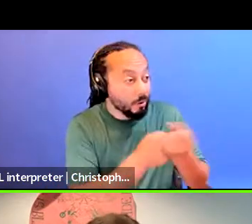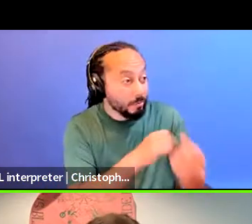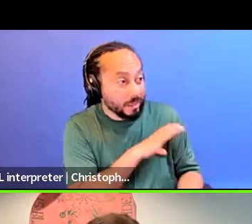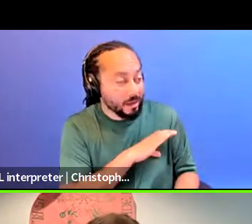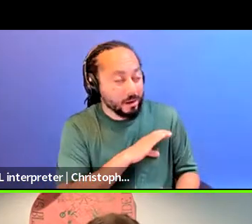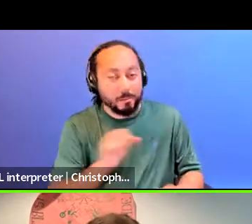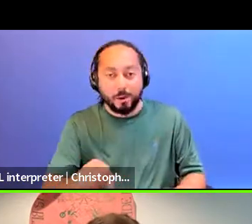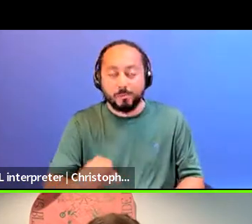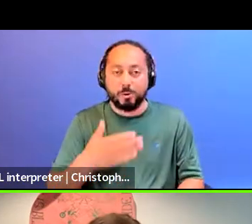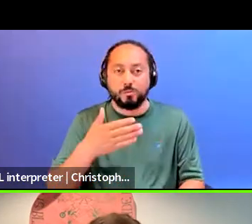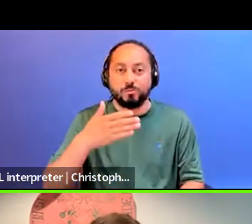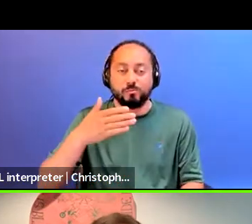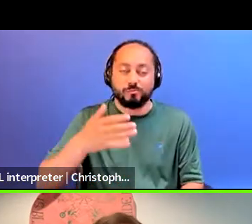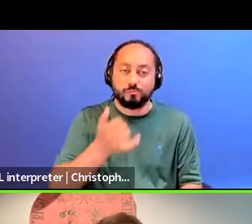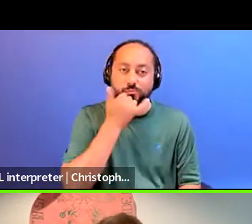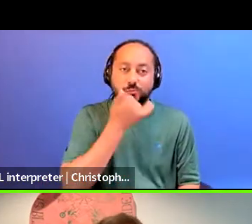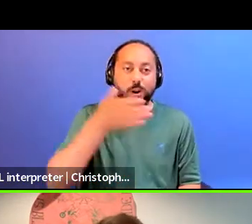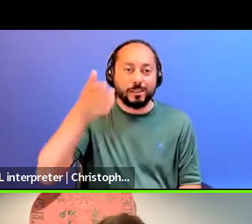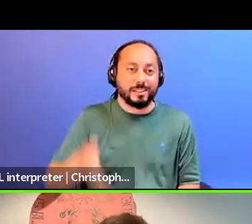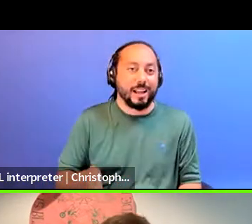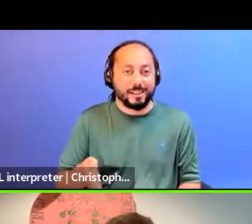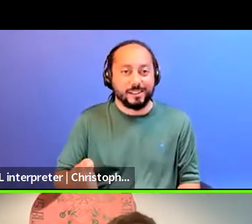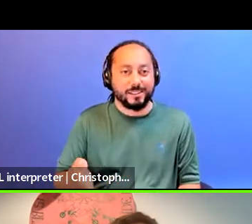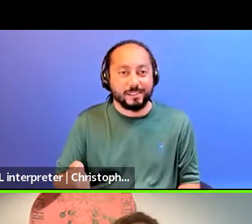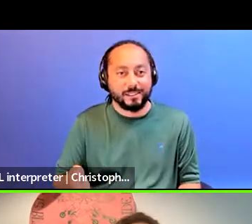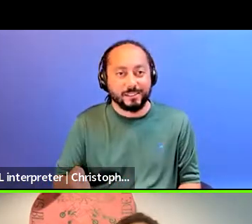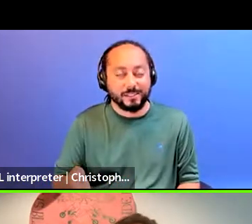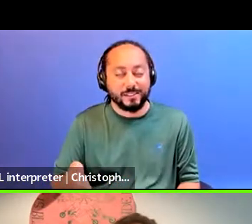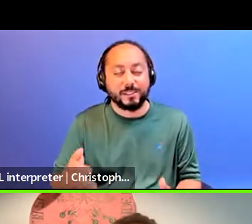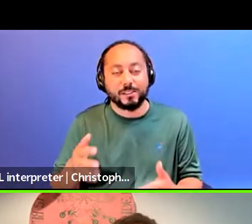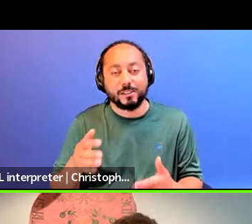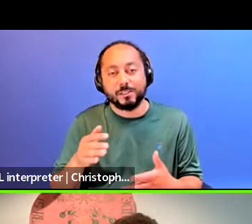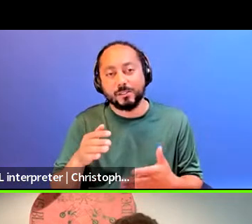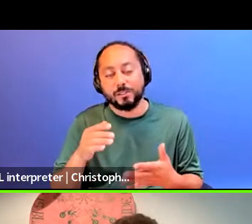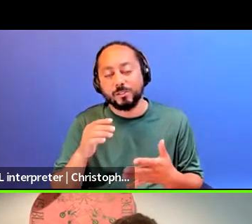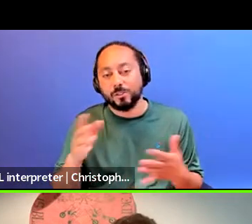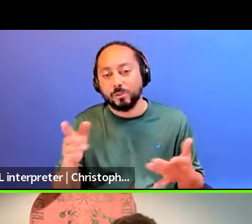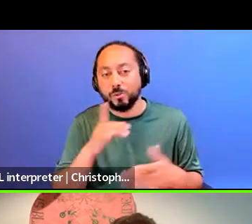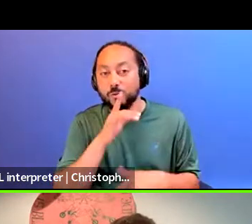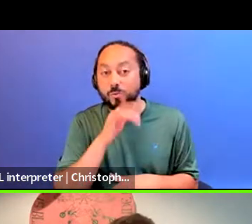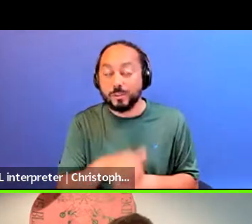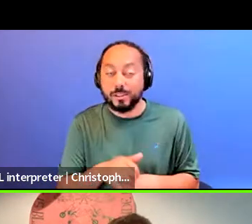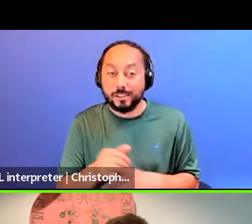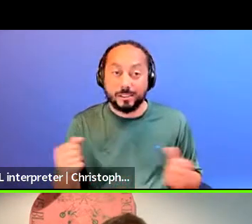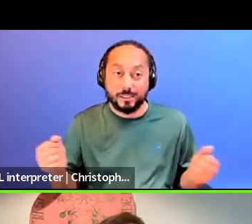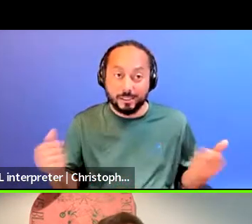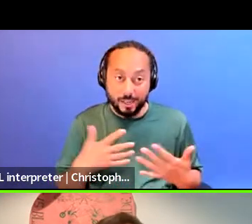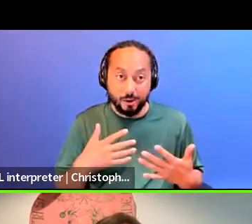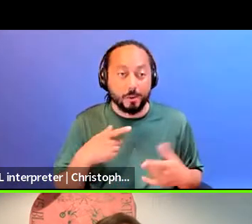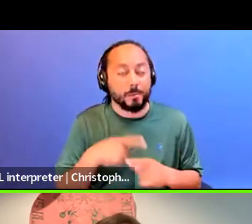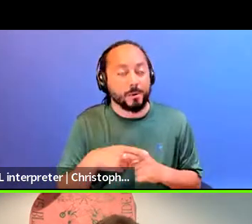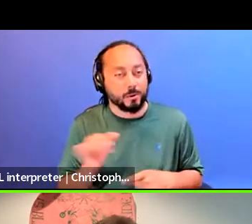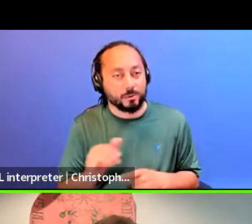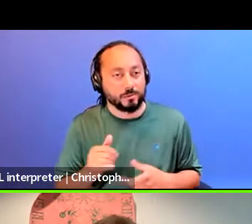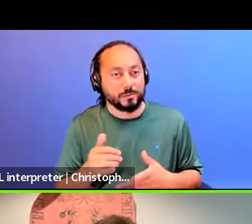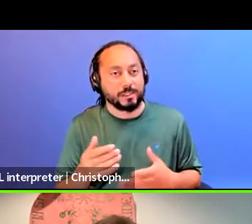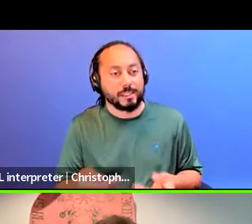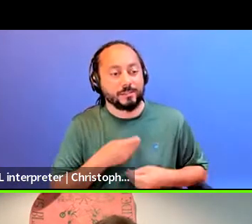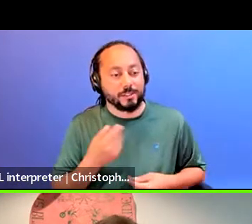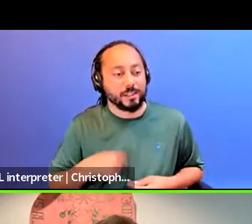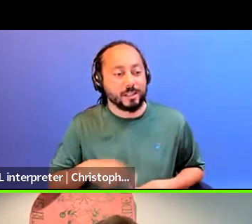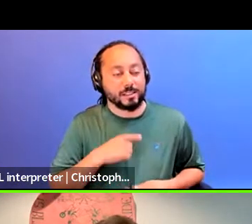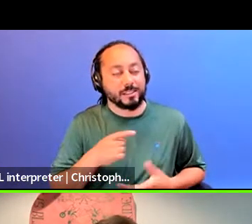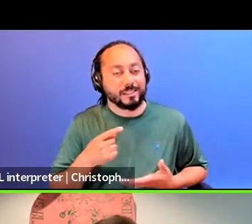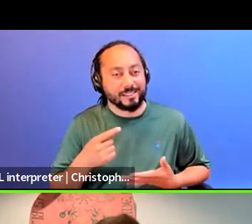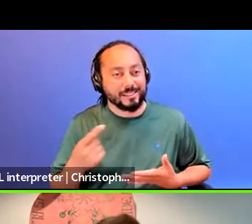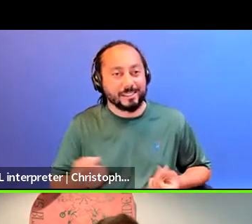the past. Right. So I think that's something that gives us a, as much as it's terrifying also gives us, uh, something and provide some learning